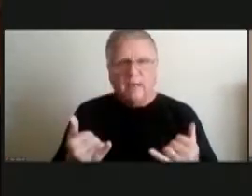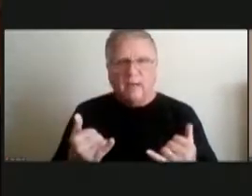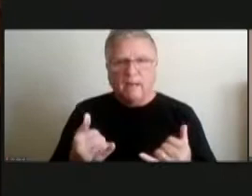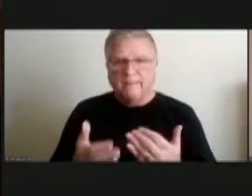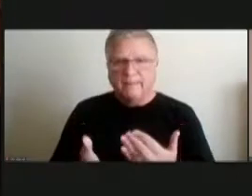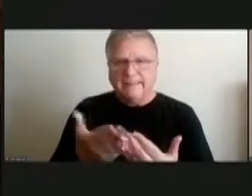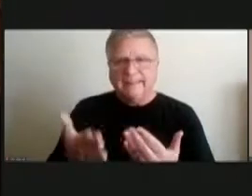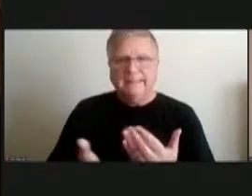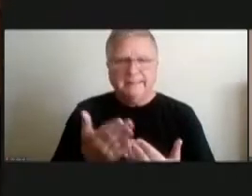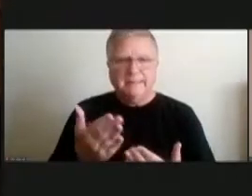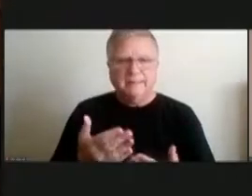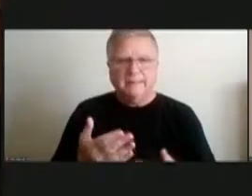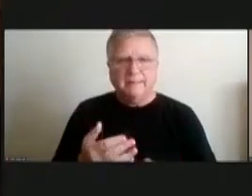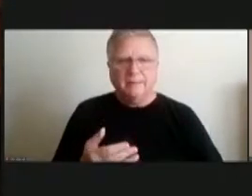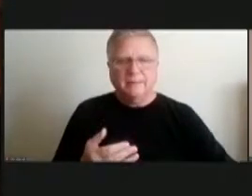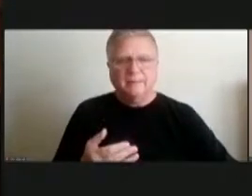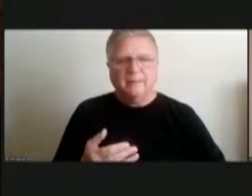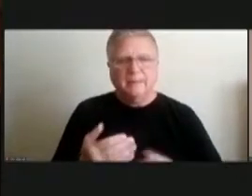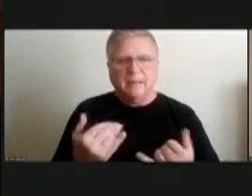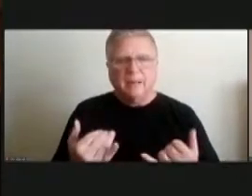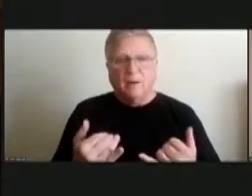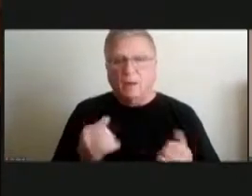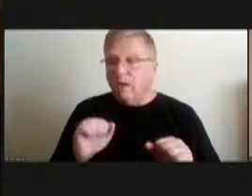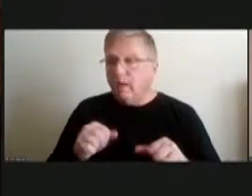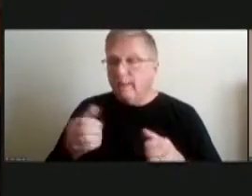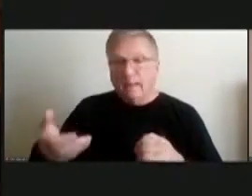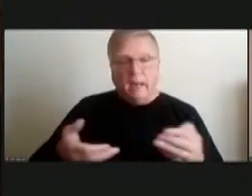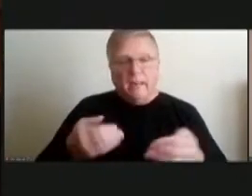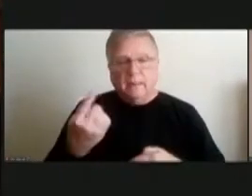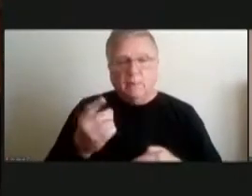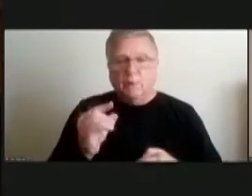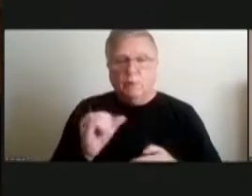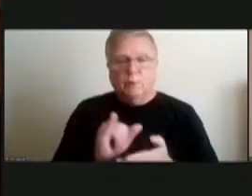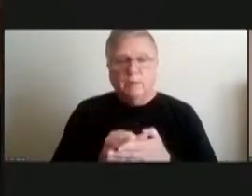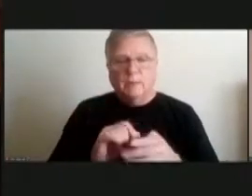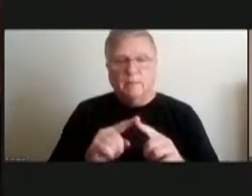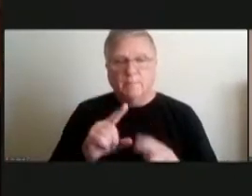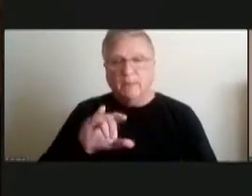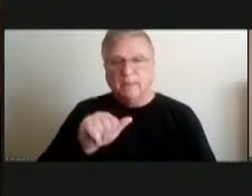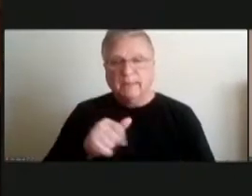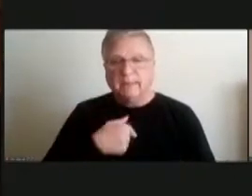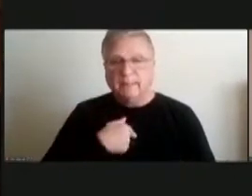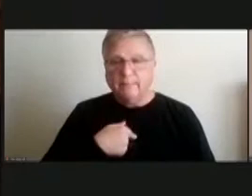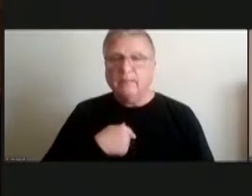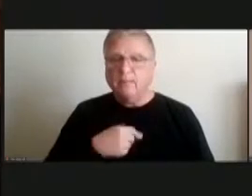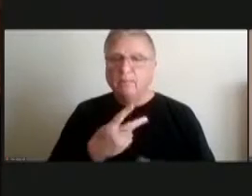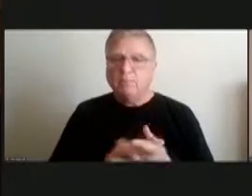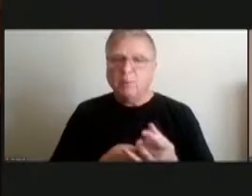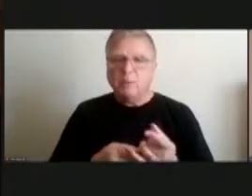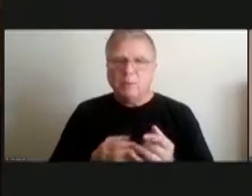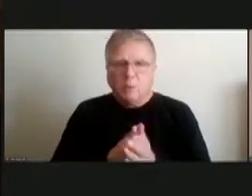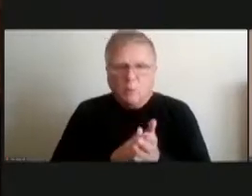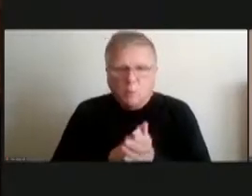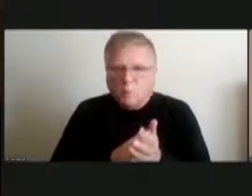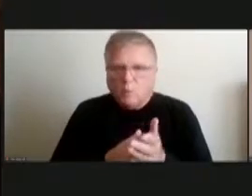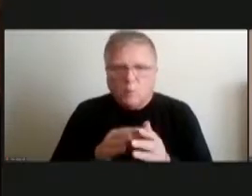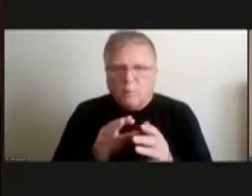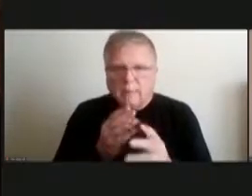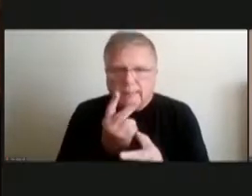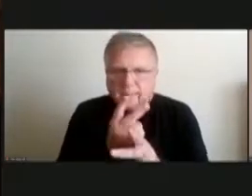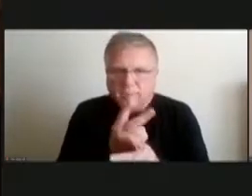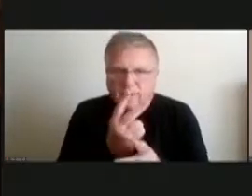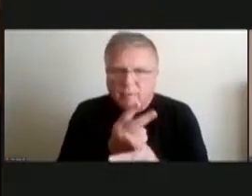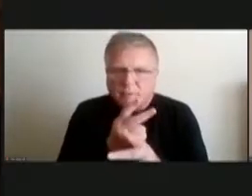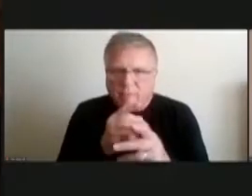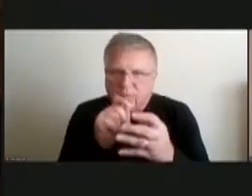do you know i could hire somebody to do all that but lisa and i are kind of fanatics about making sure every thing is to the dime and you know